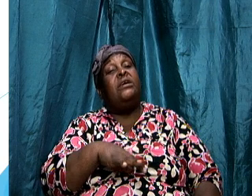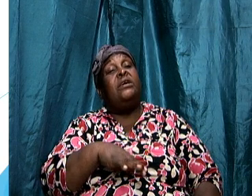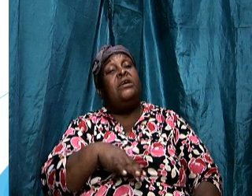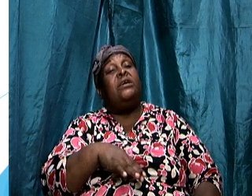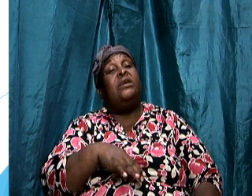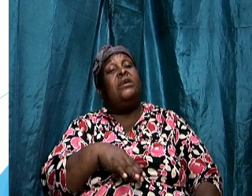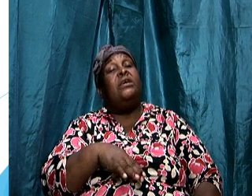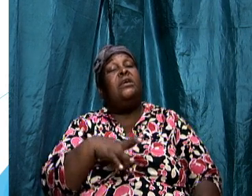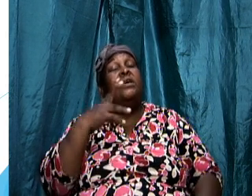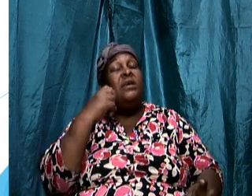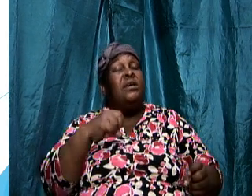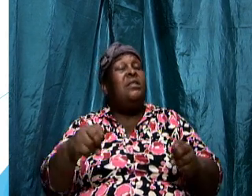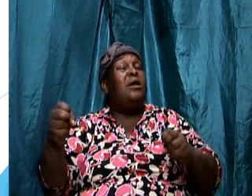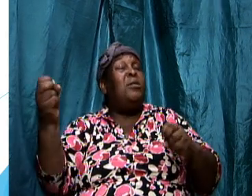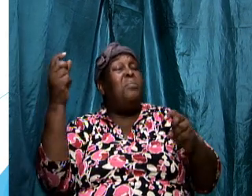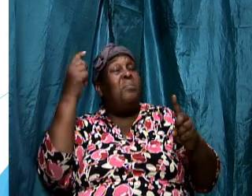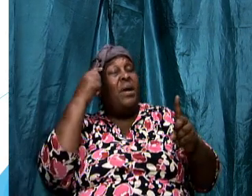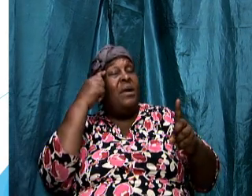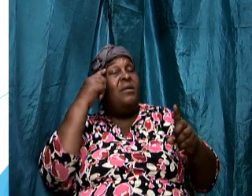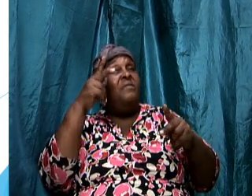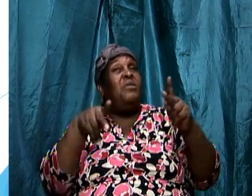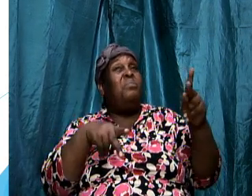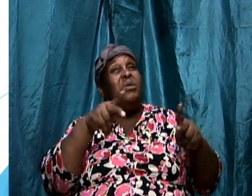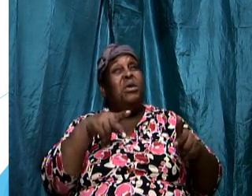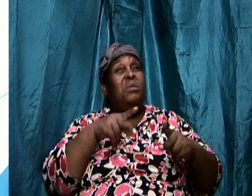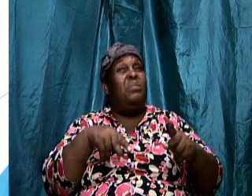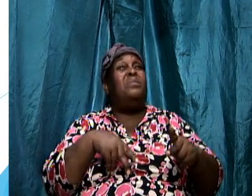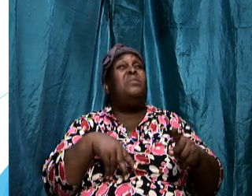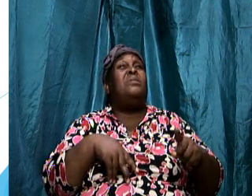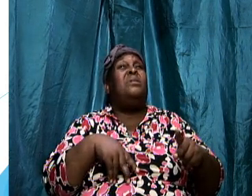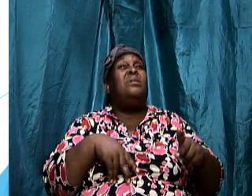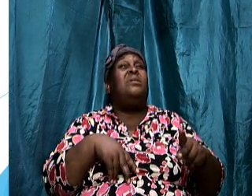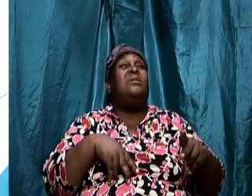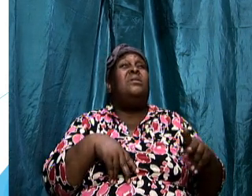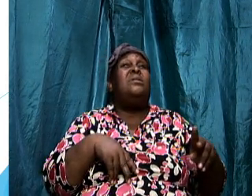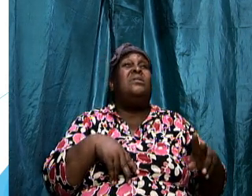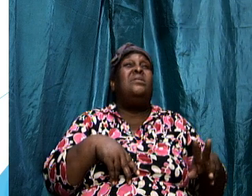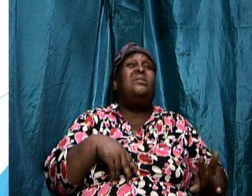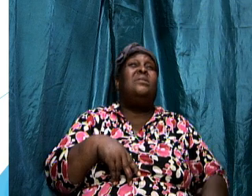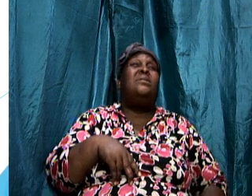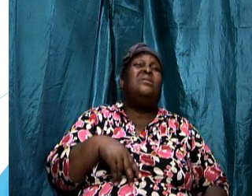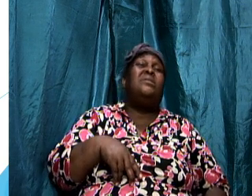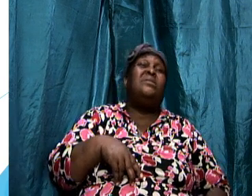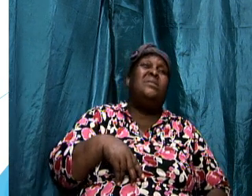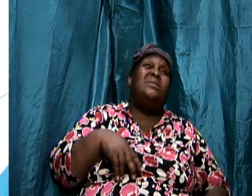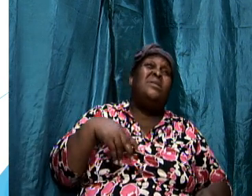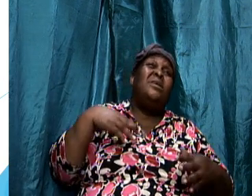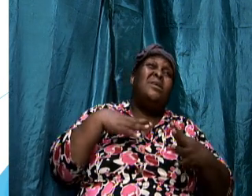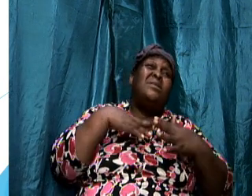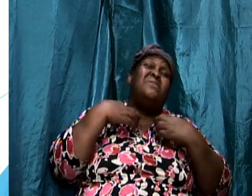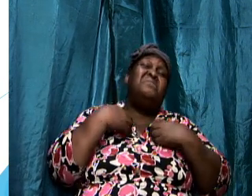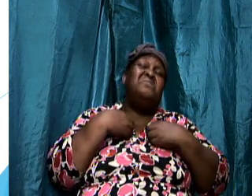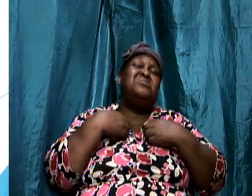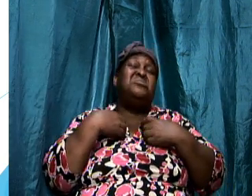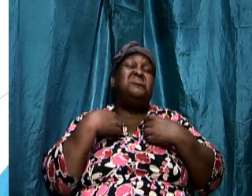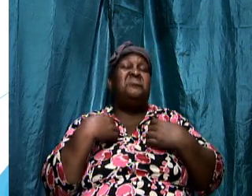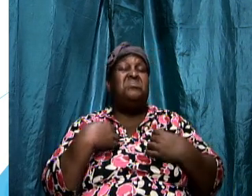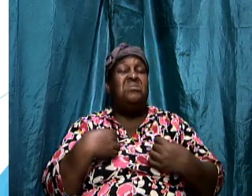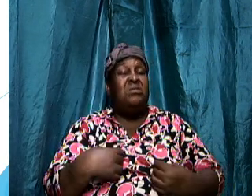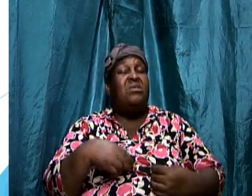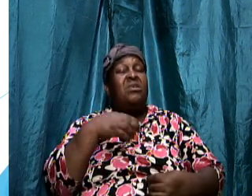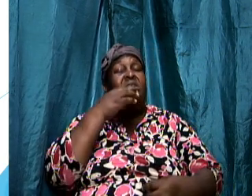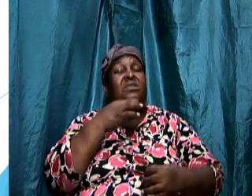minds of the people to weary them down the man never draw sword after the armies of israel